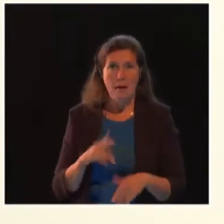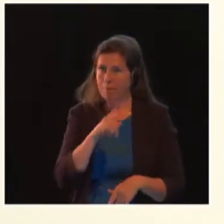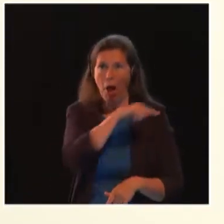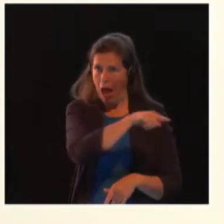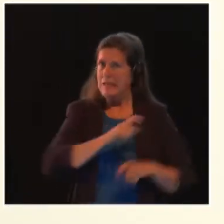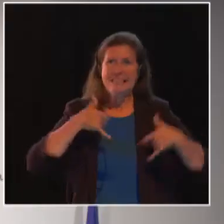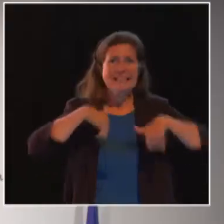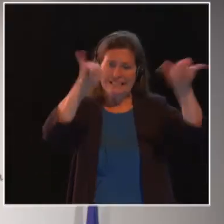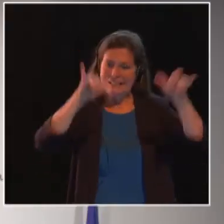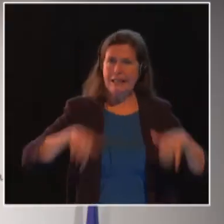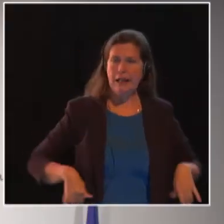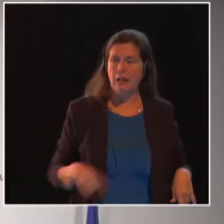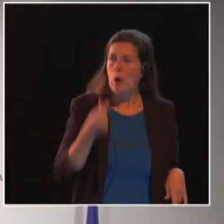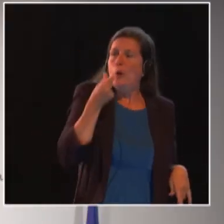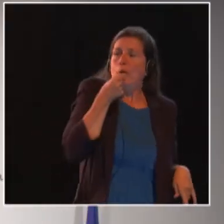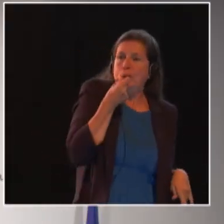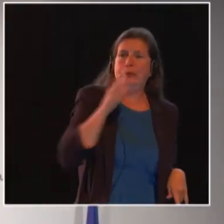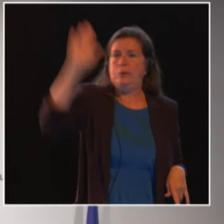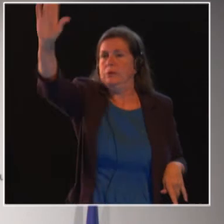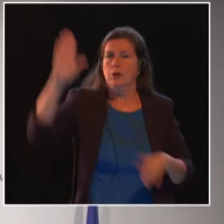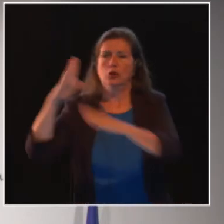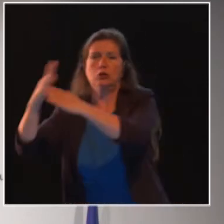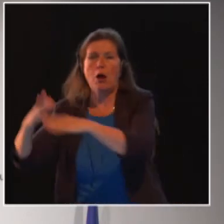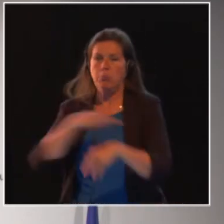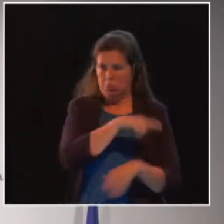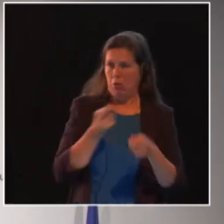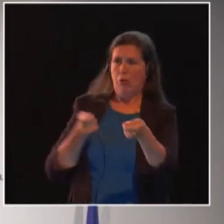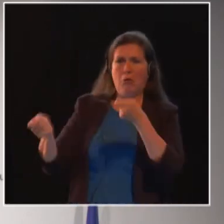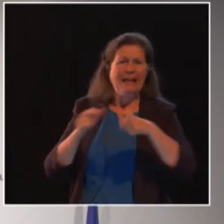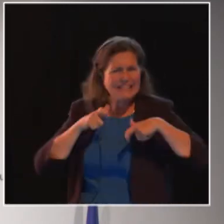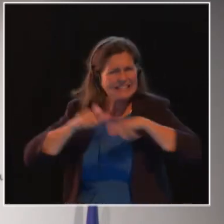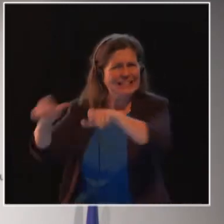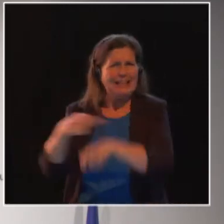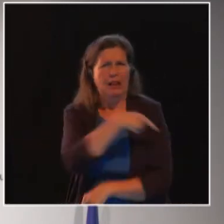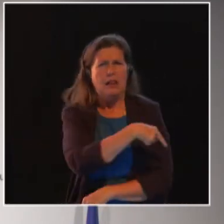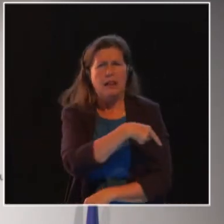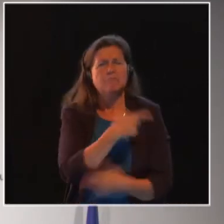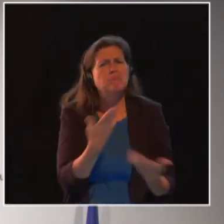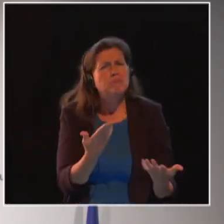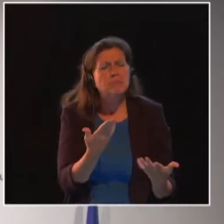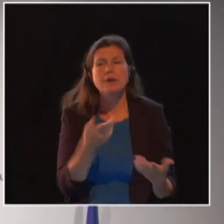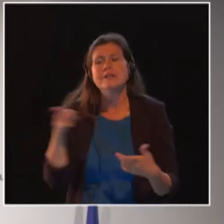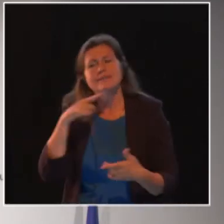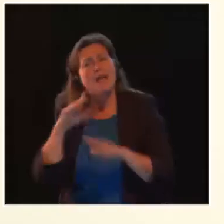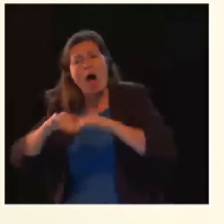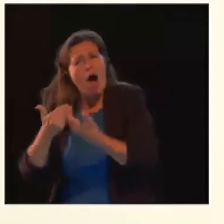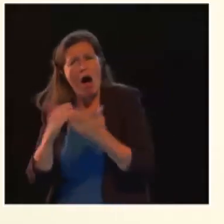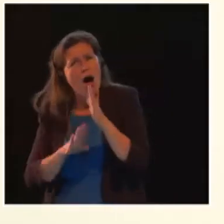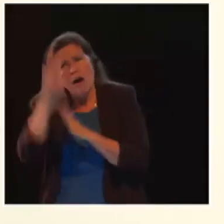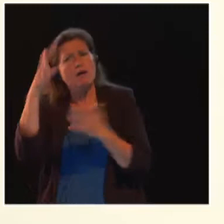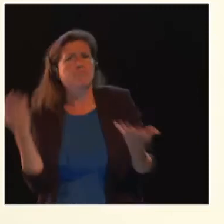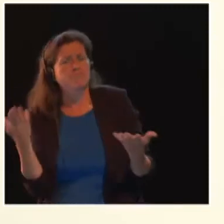So what is the one takeaway that you can give all of us here in this room on how better to engage men and boys? I think